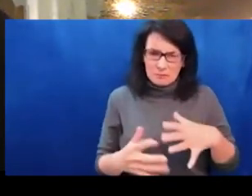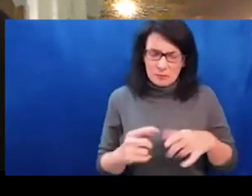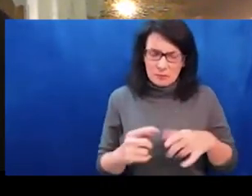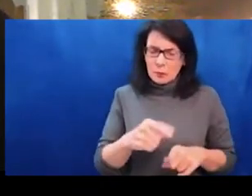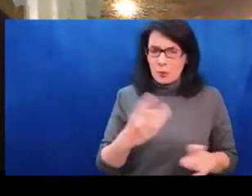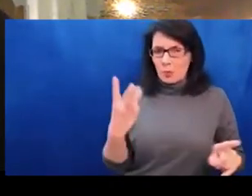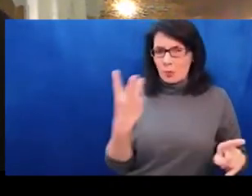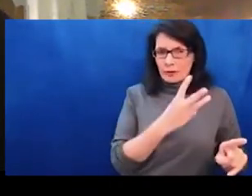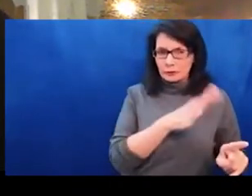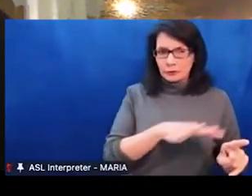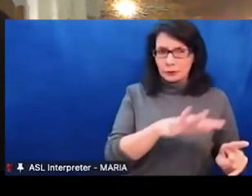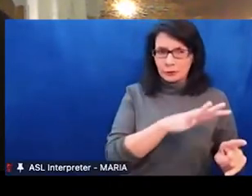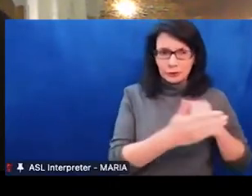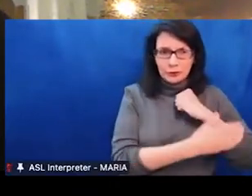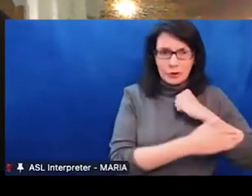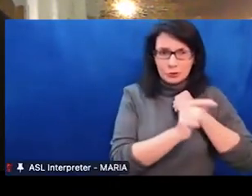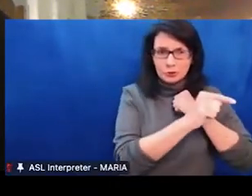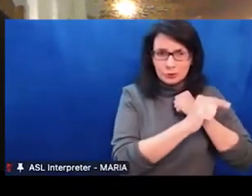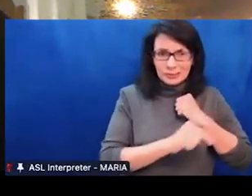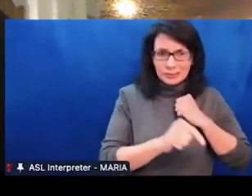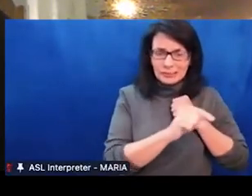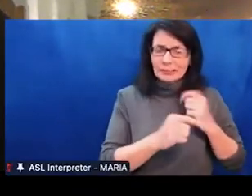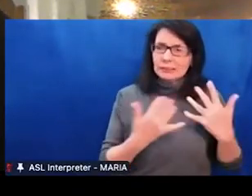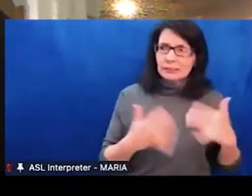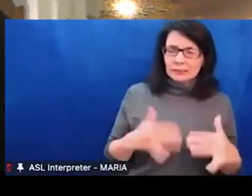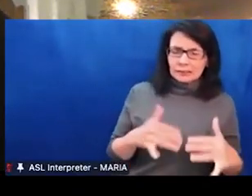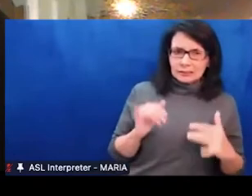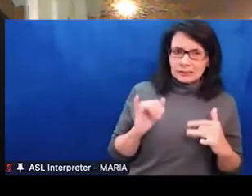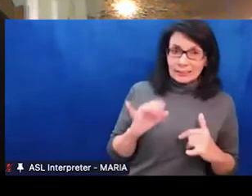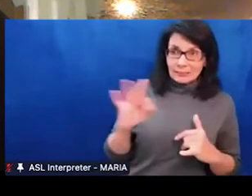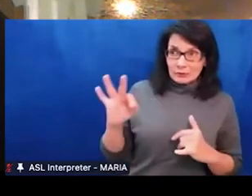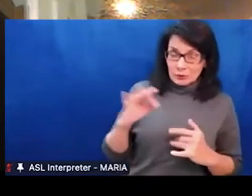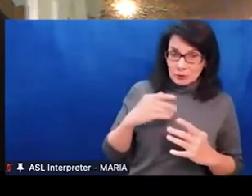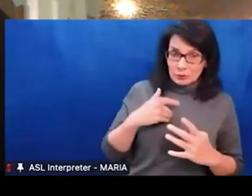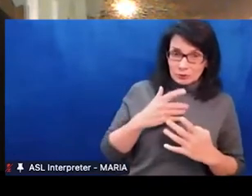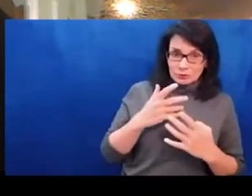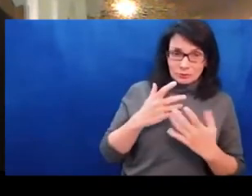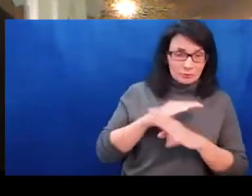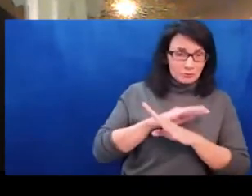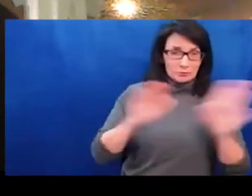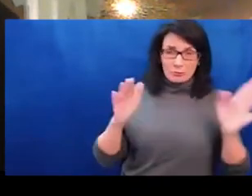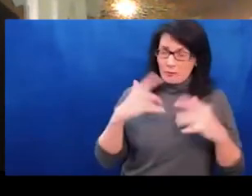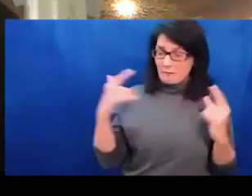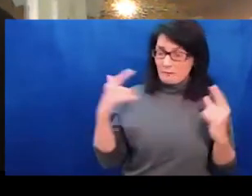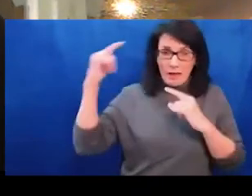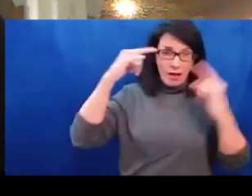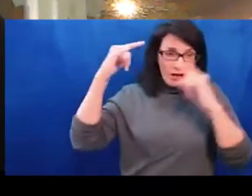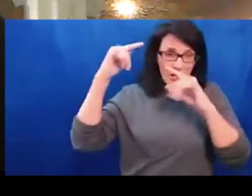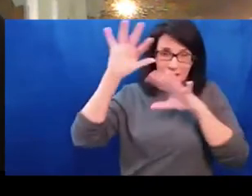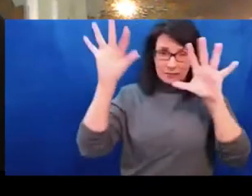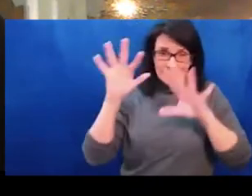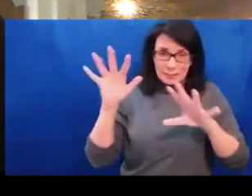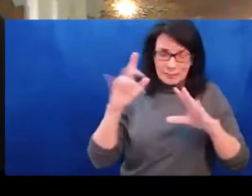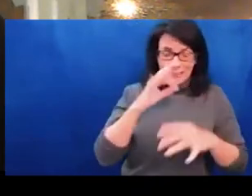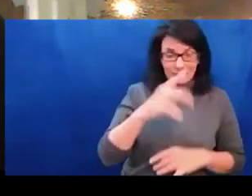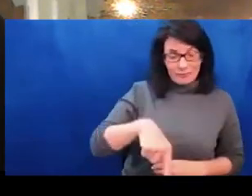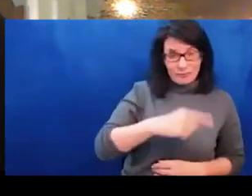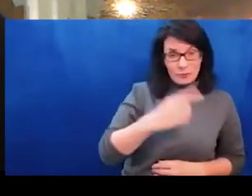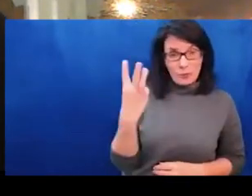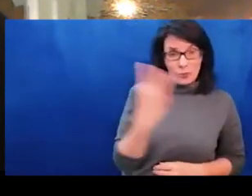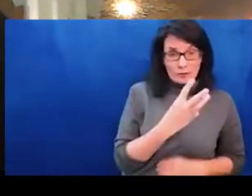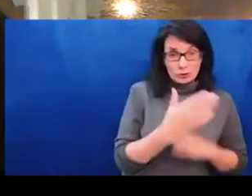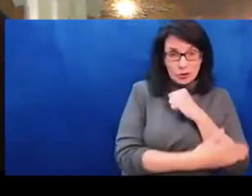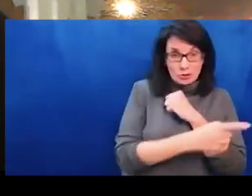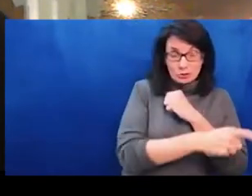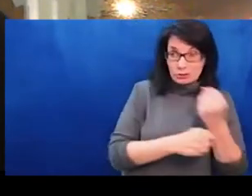about the demand of Ukrainian people of Ukrainian people. And also high level